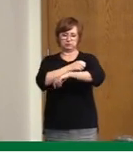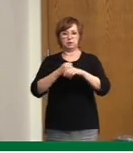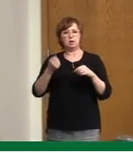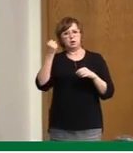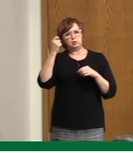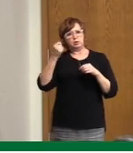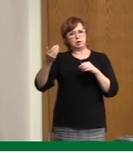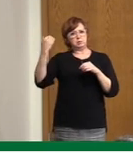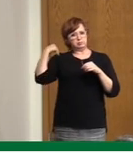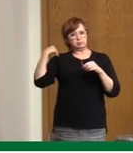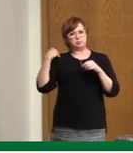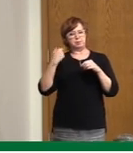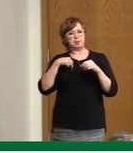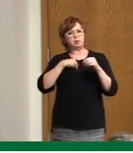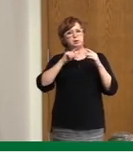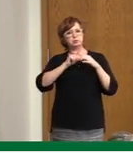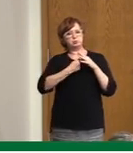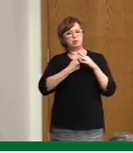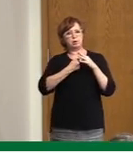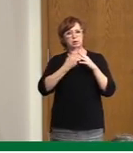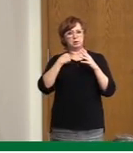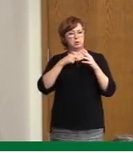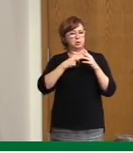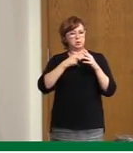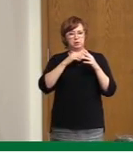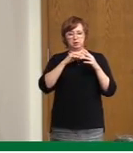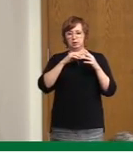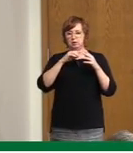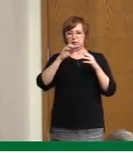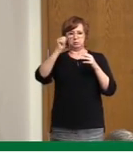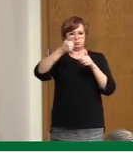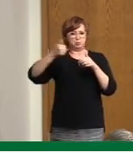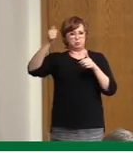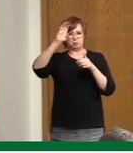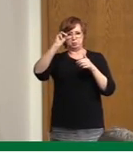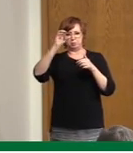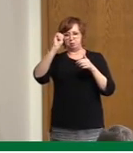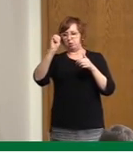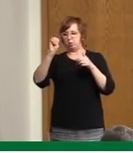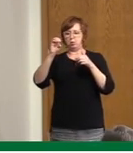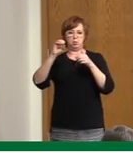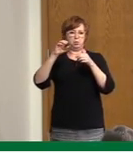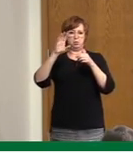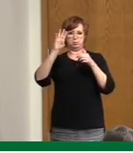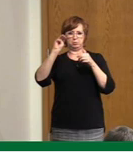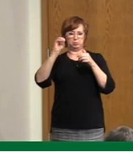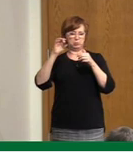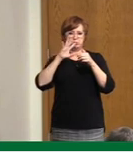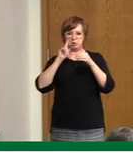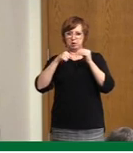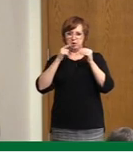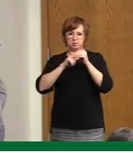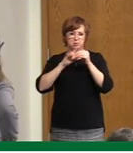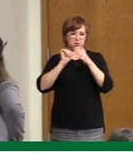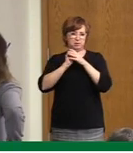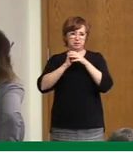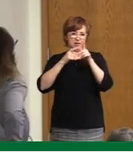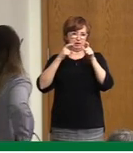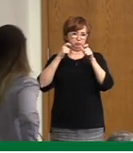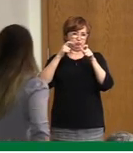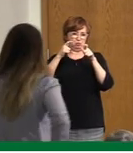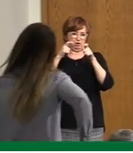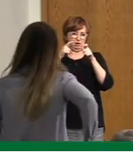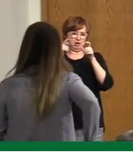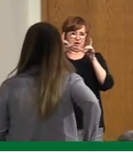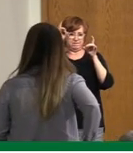I remember Premier Mo saying this is not a sprint, it's a marathon. That is still true today and we still have a long way